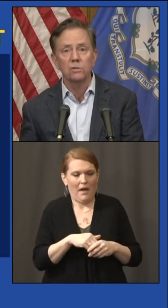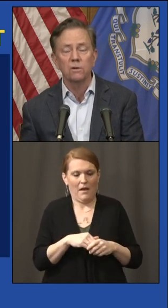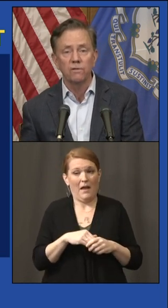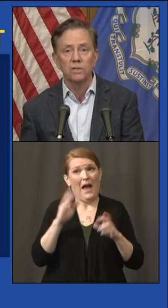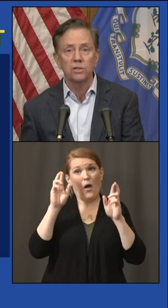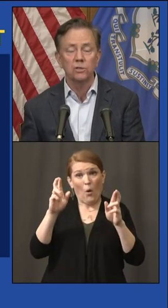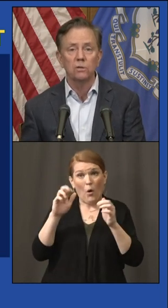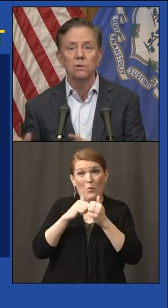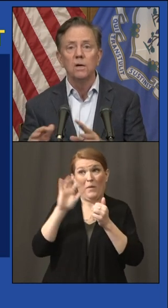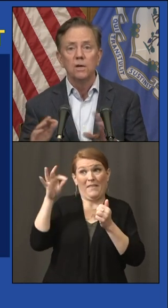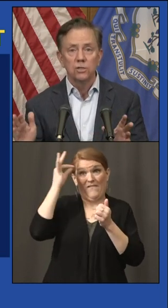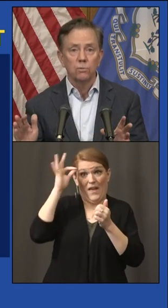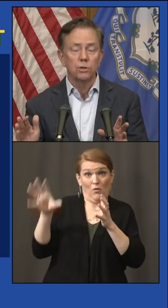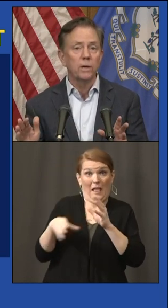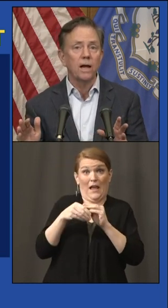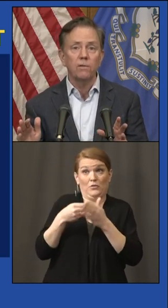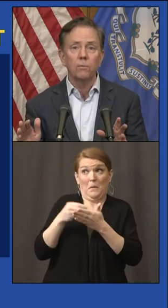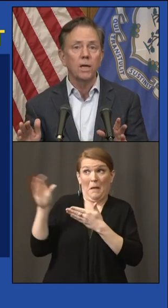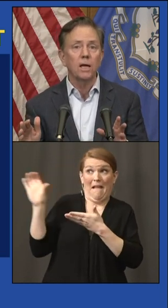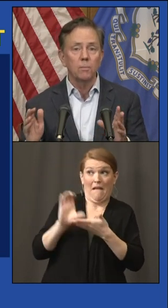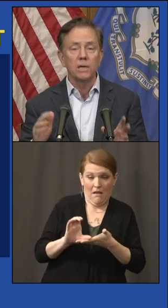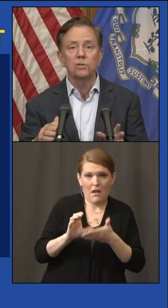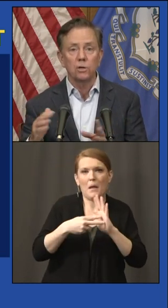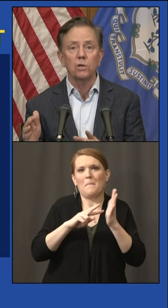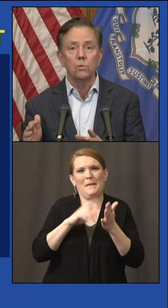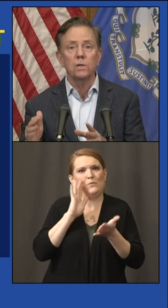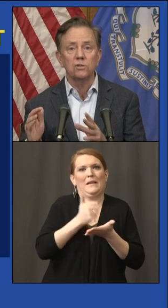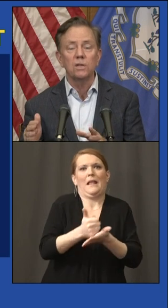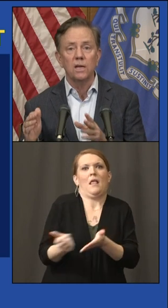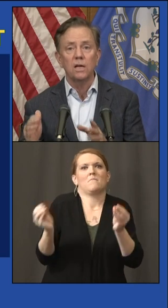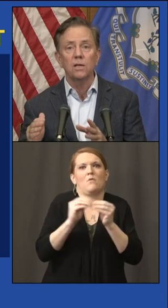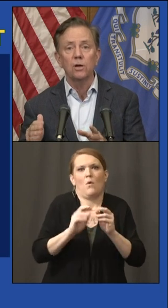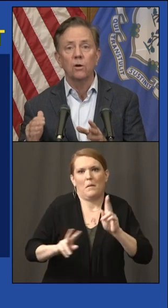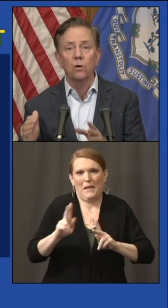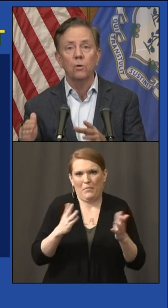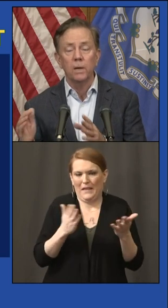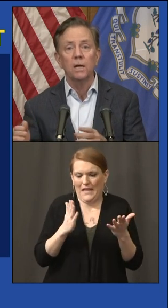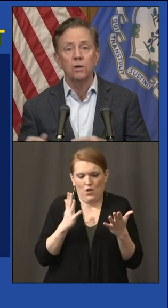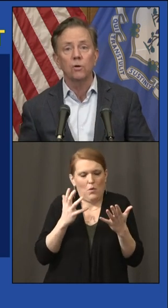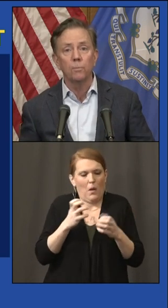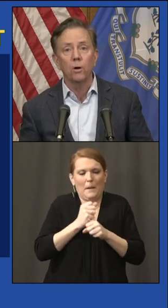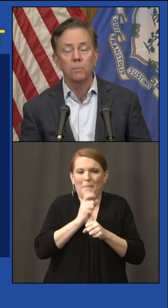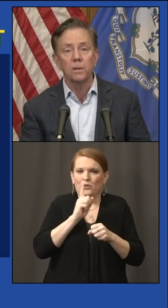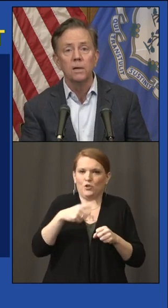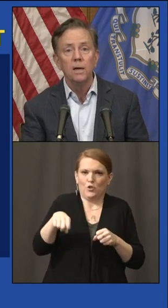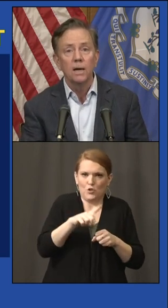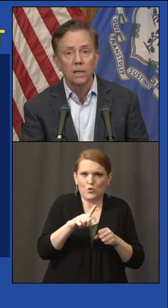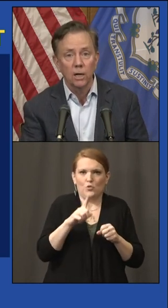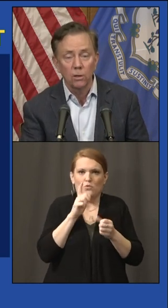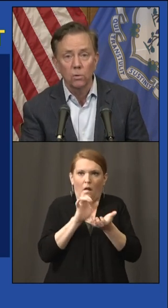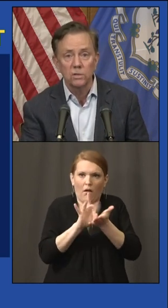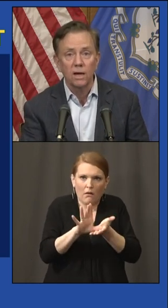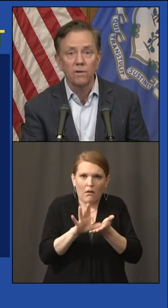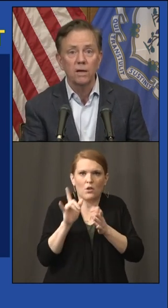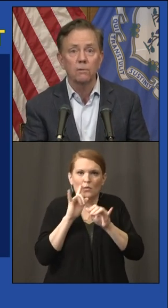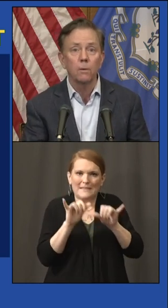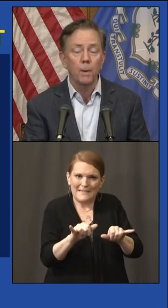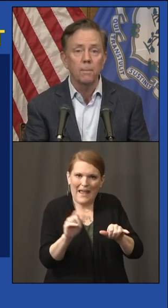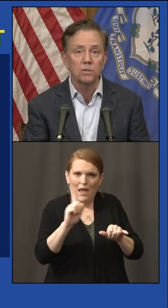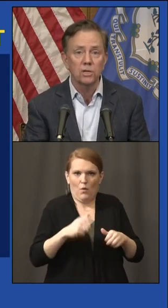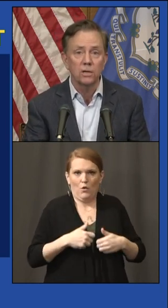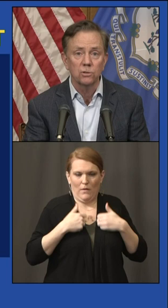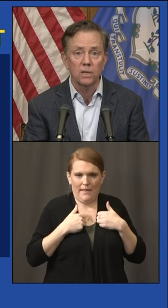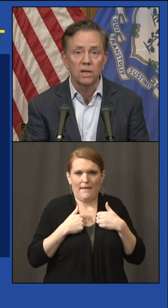thousands of additional. So we're doing everything we can to make sure you can stay in your home, in your apartment. And landlords have a